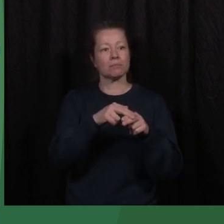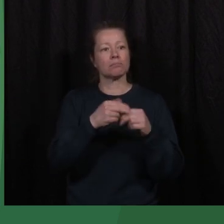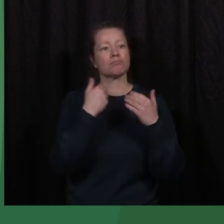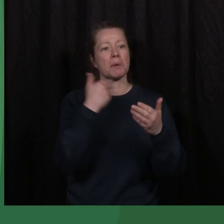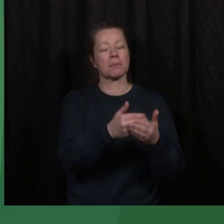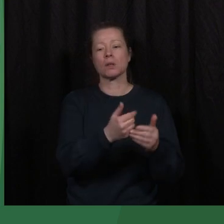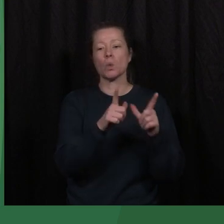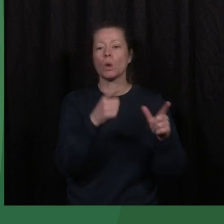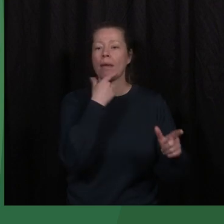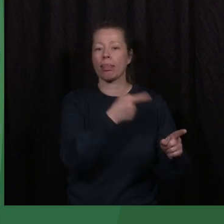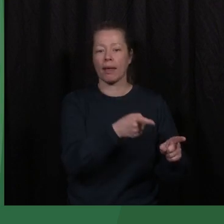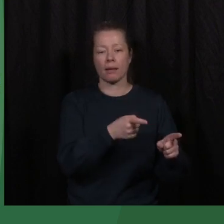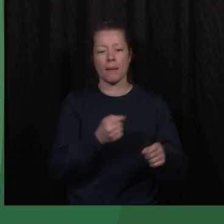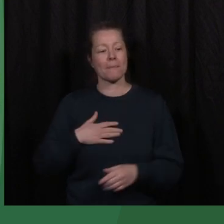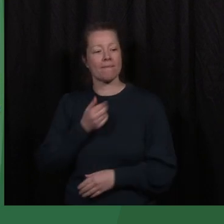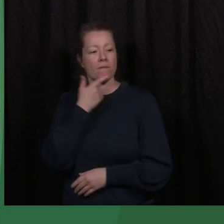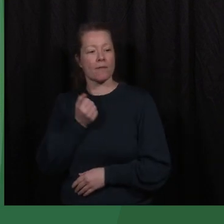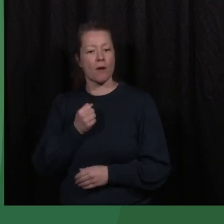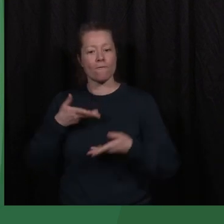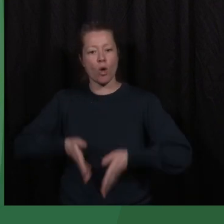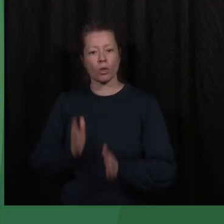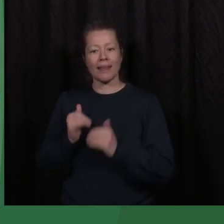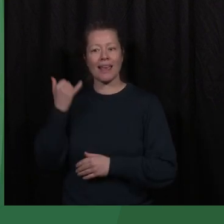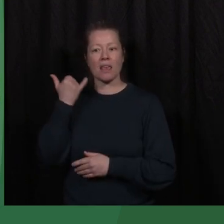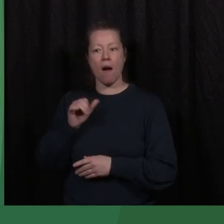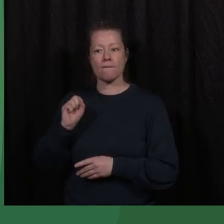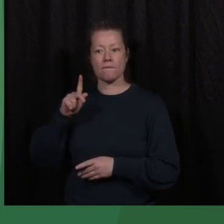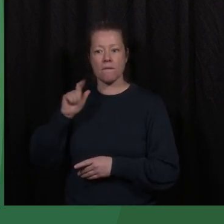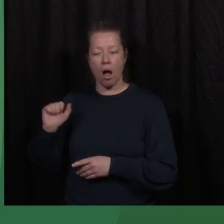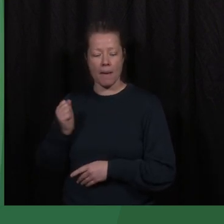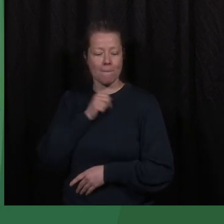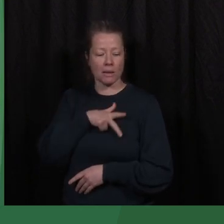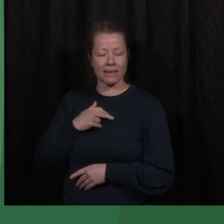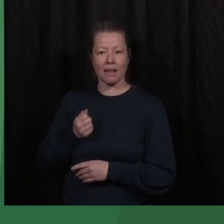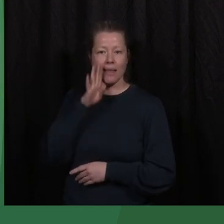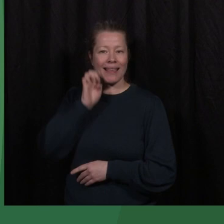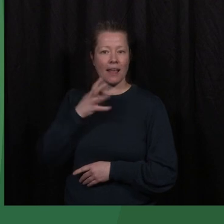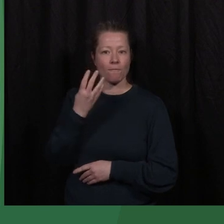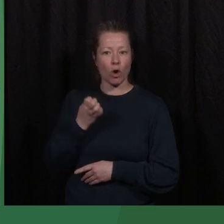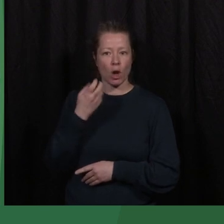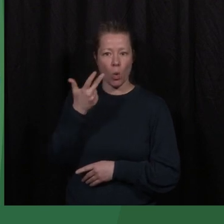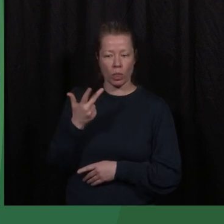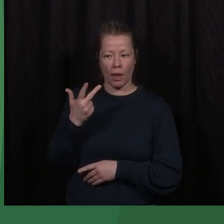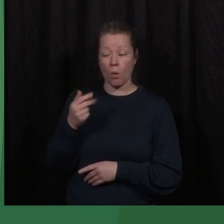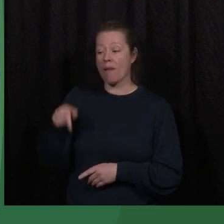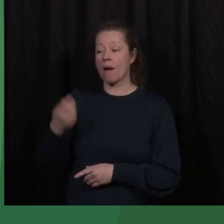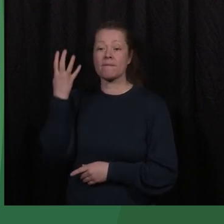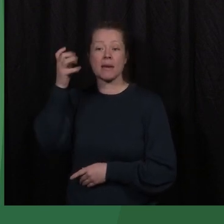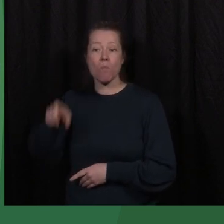My father was born in the Palestinian city of Yaffa in 1948, and when he was four months old,